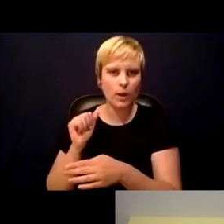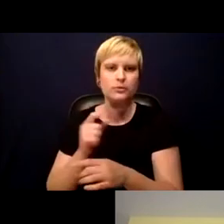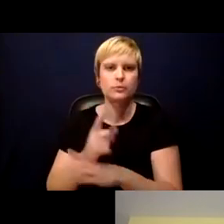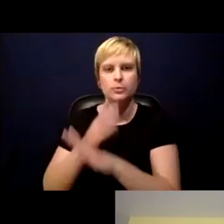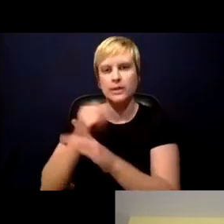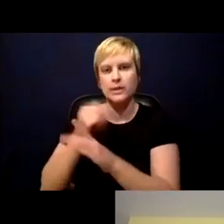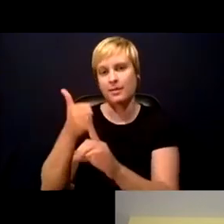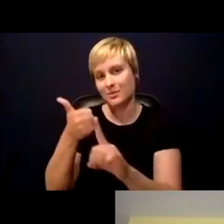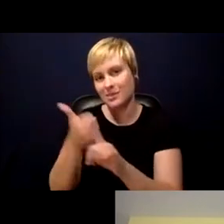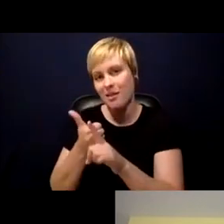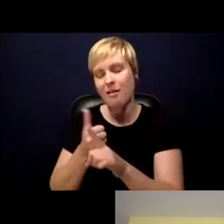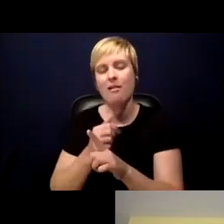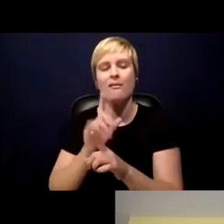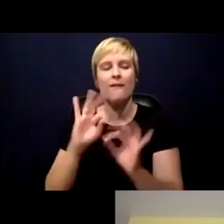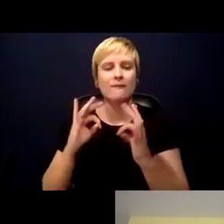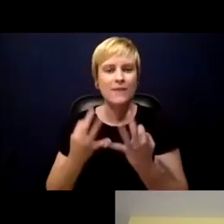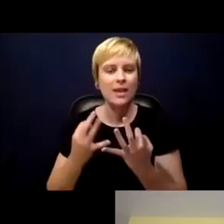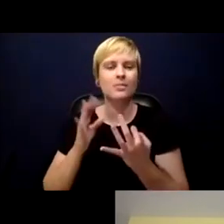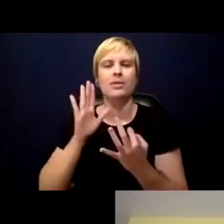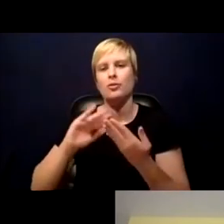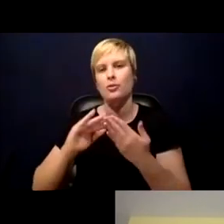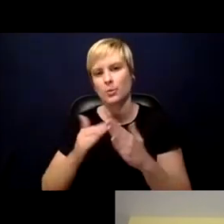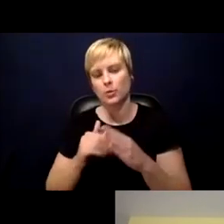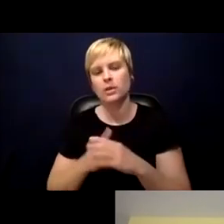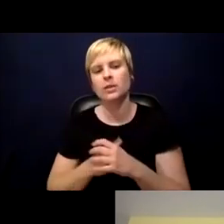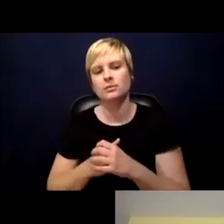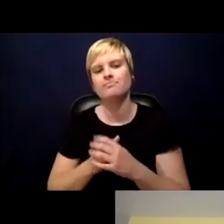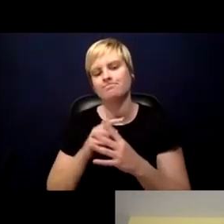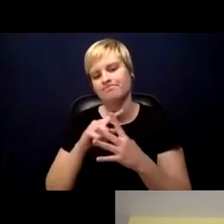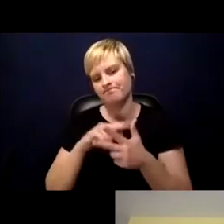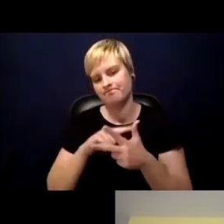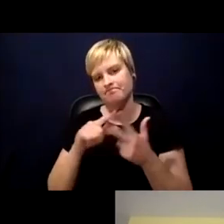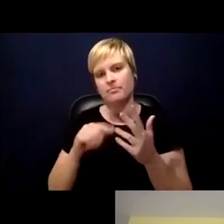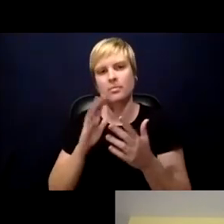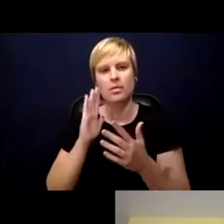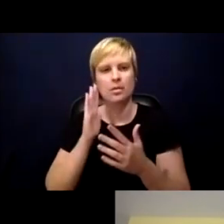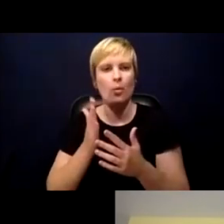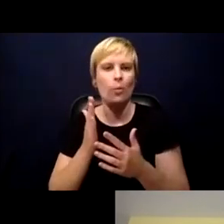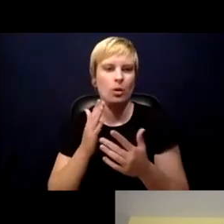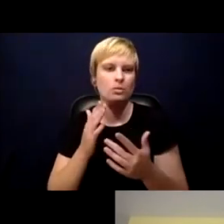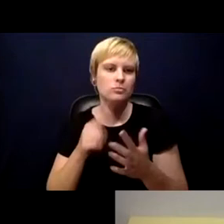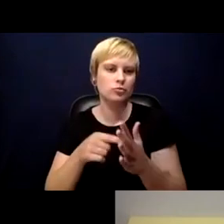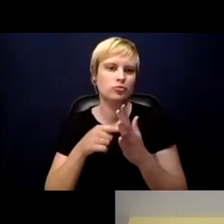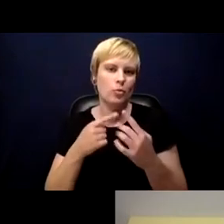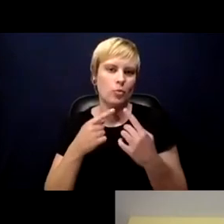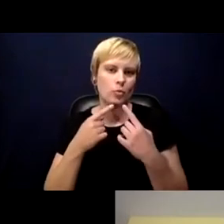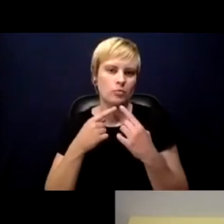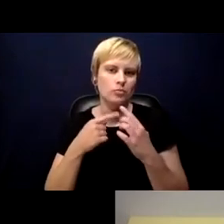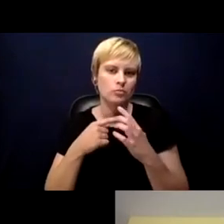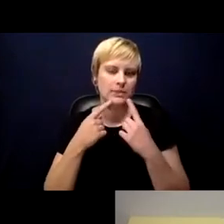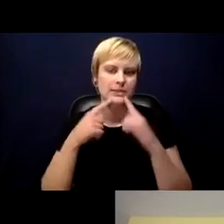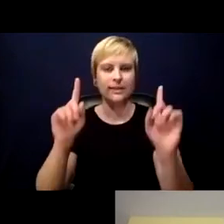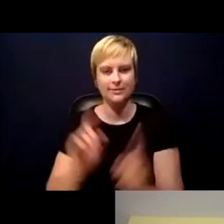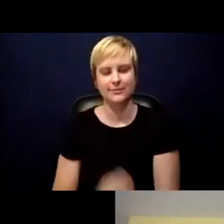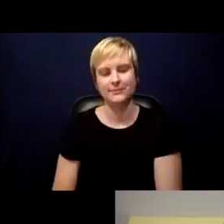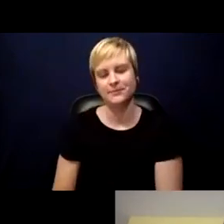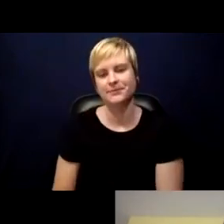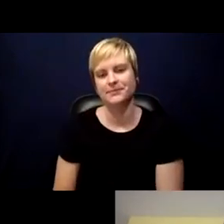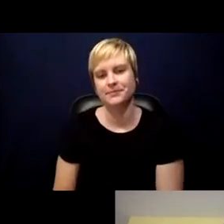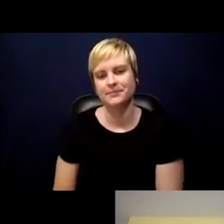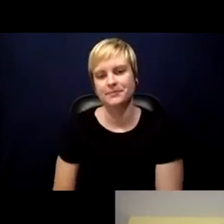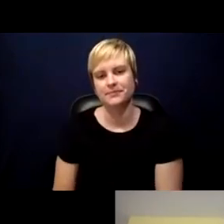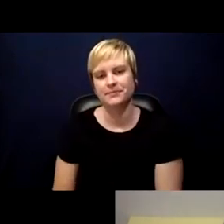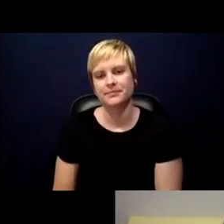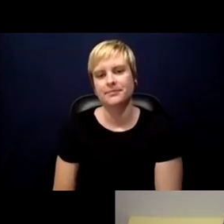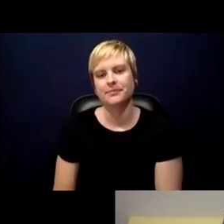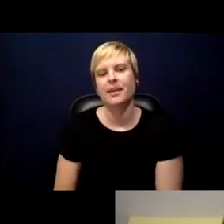and their communities. Uh, those are the things that will, I think, indicate success for us all. Thank you. And